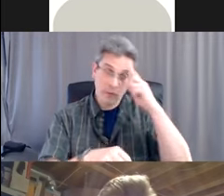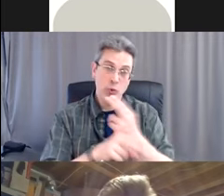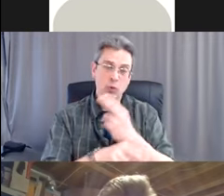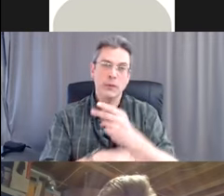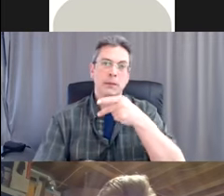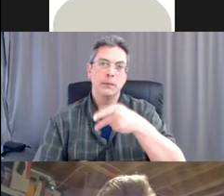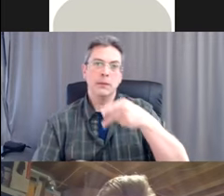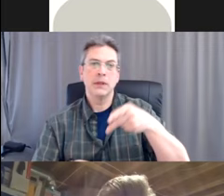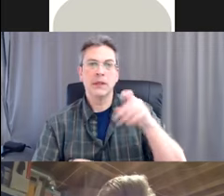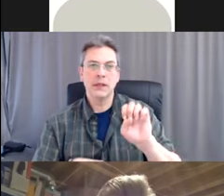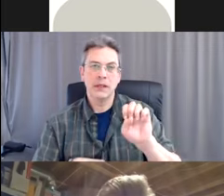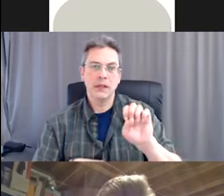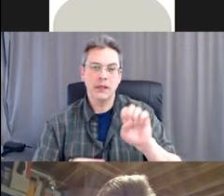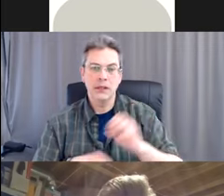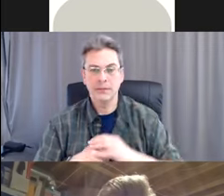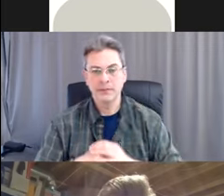Um,